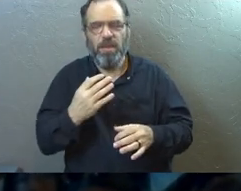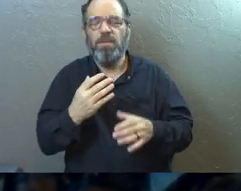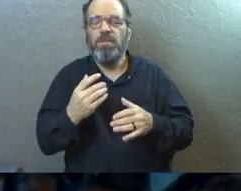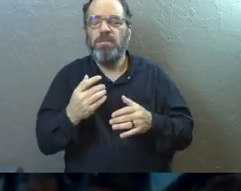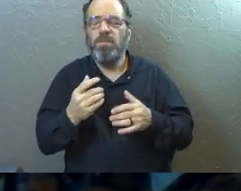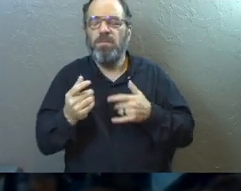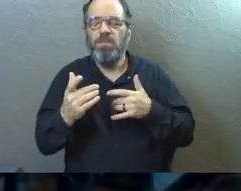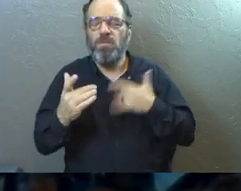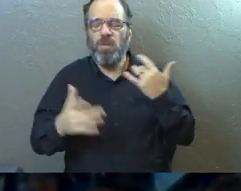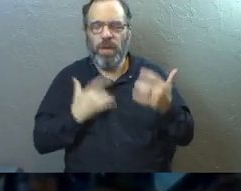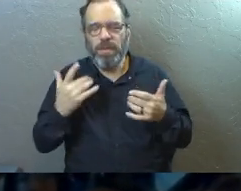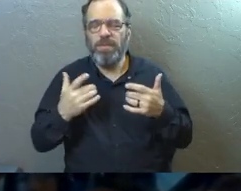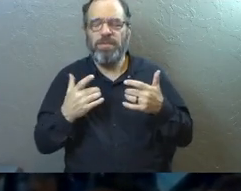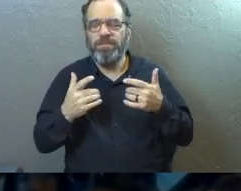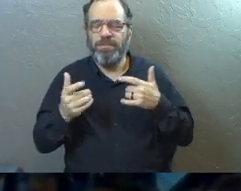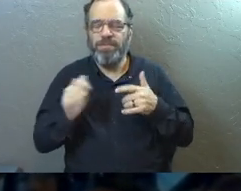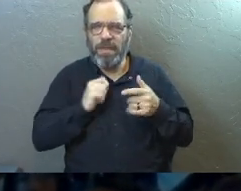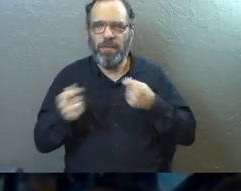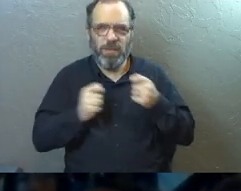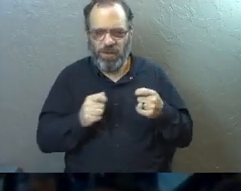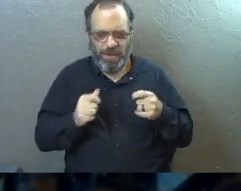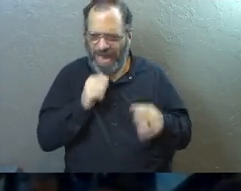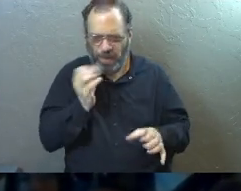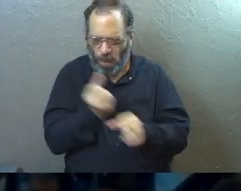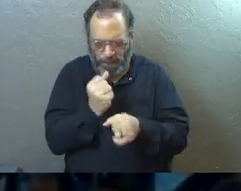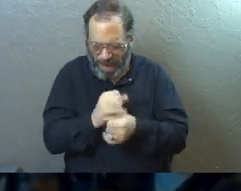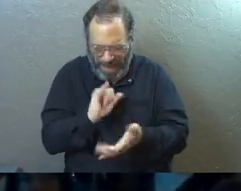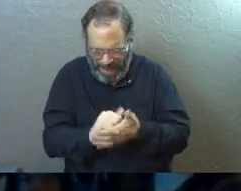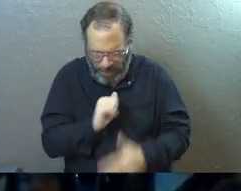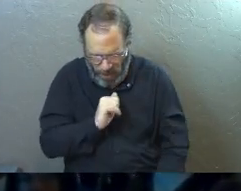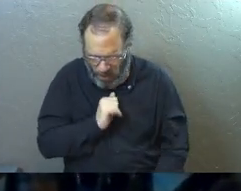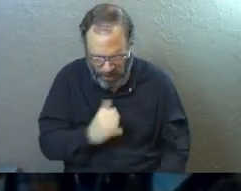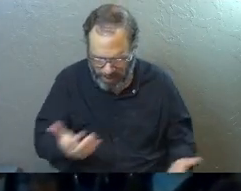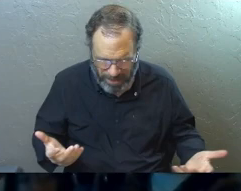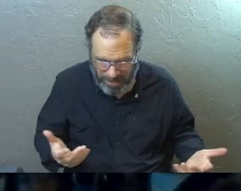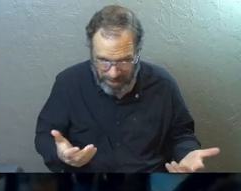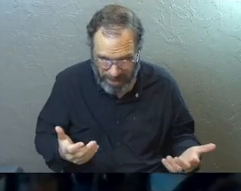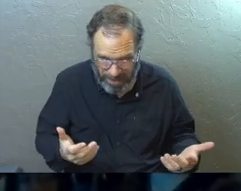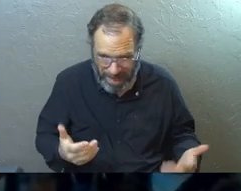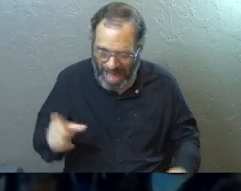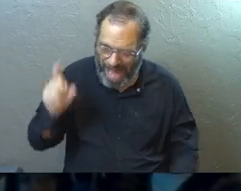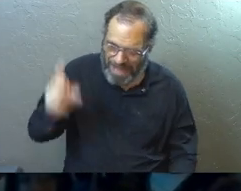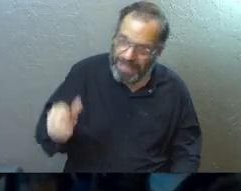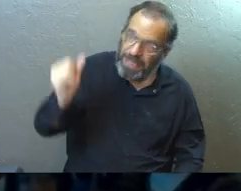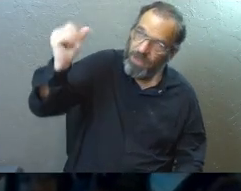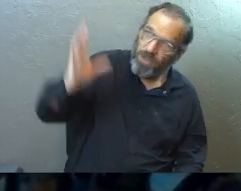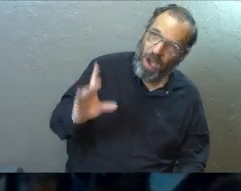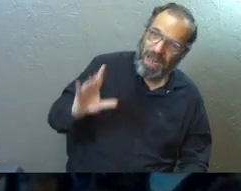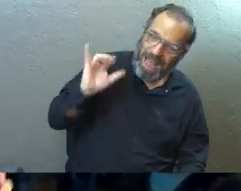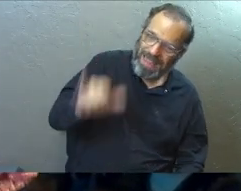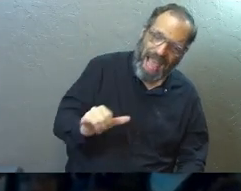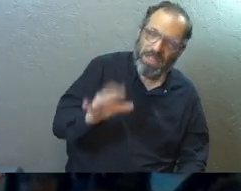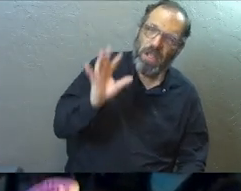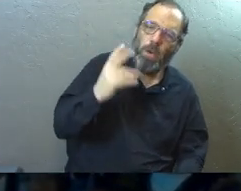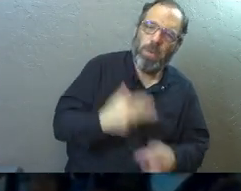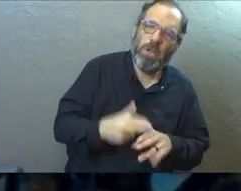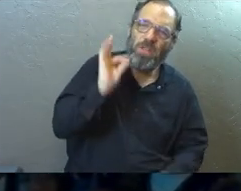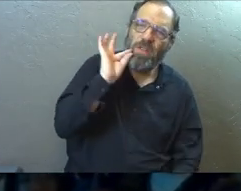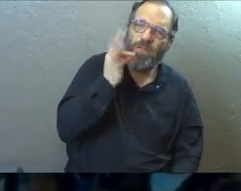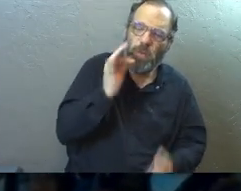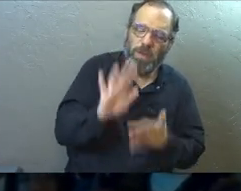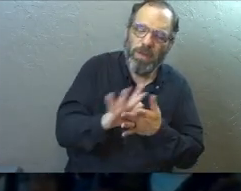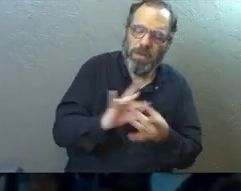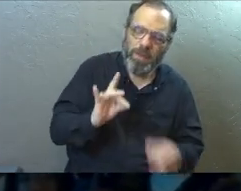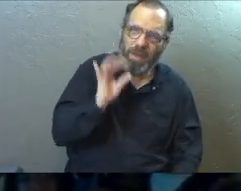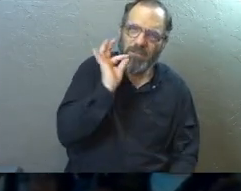self-control. That's not my fruit. I don't produce those things on my own. I need God. They're the fruit of the Spirit.